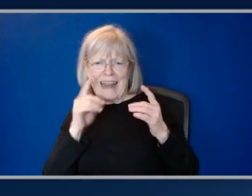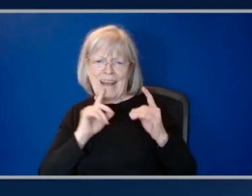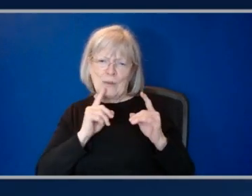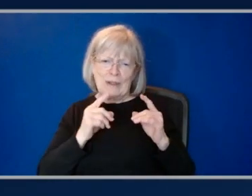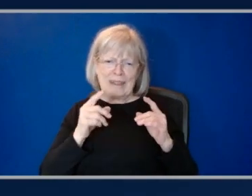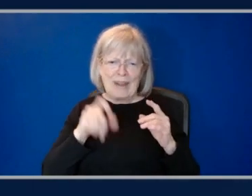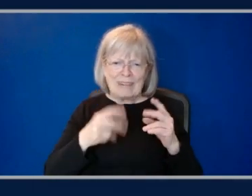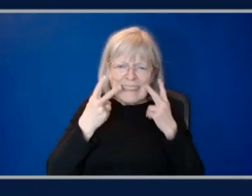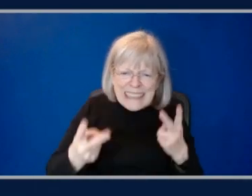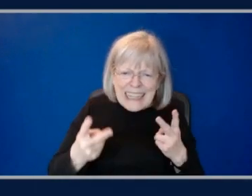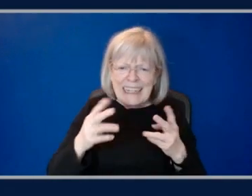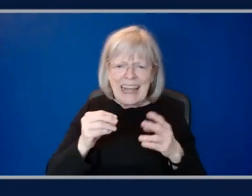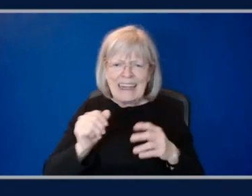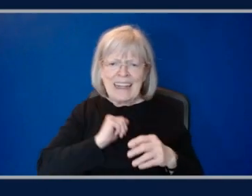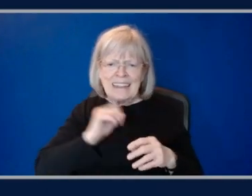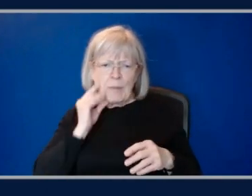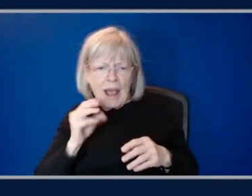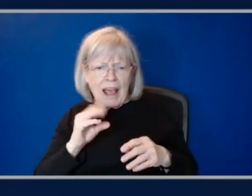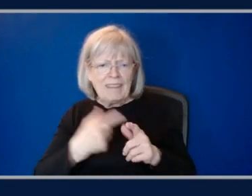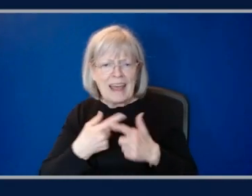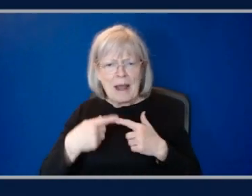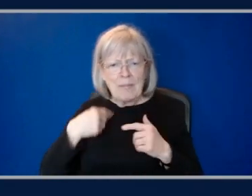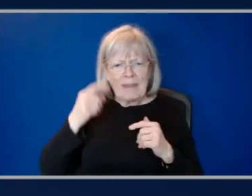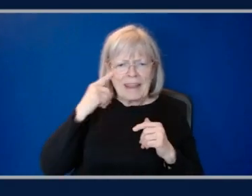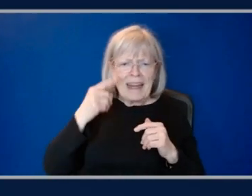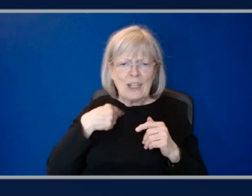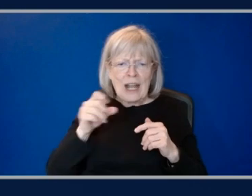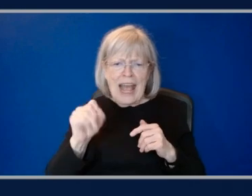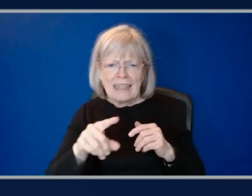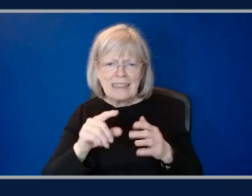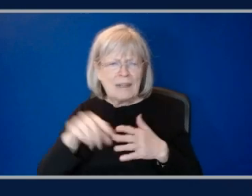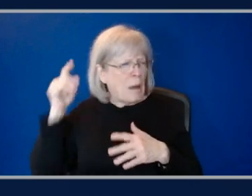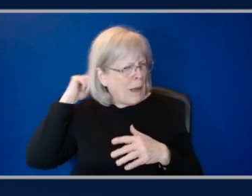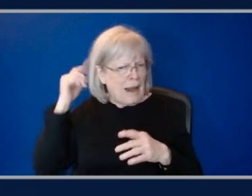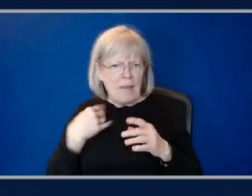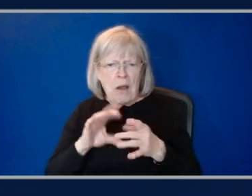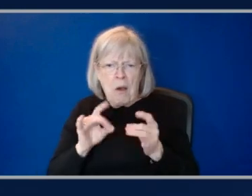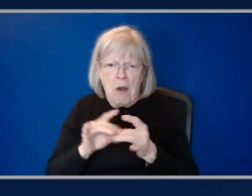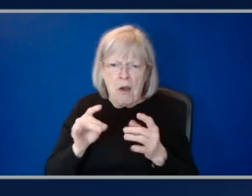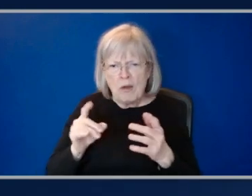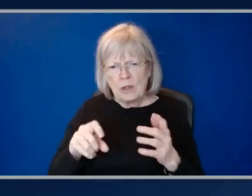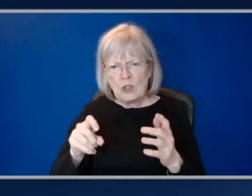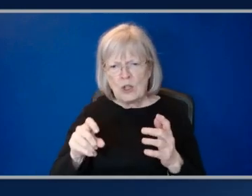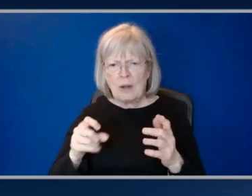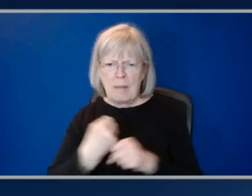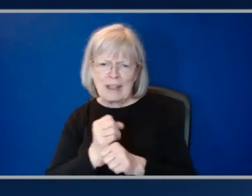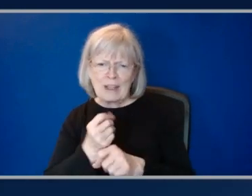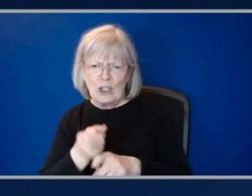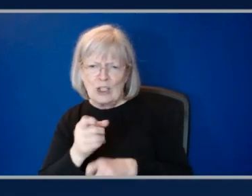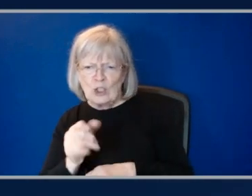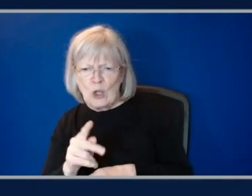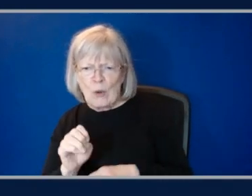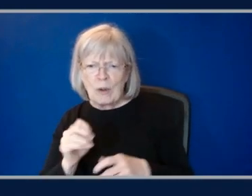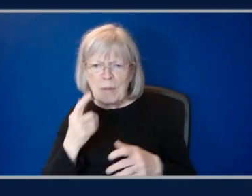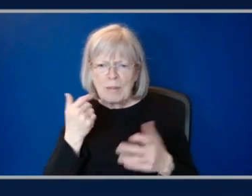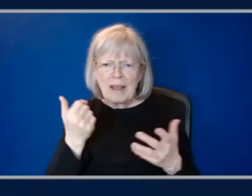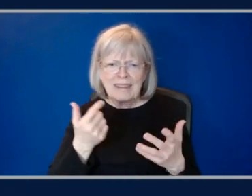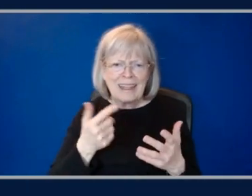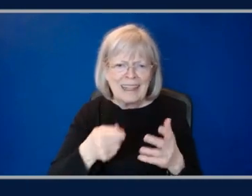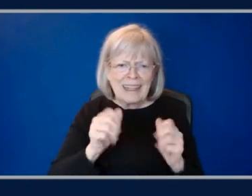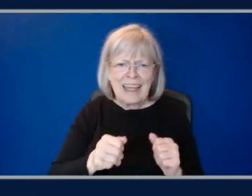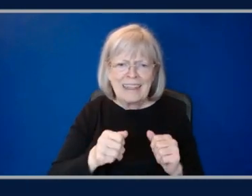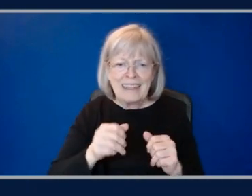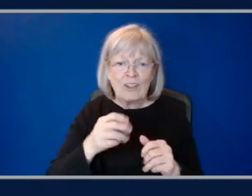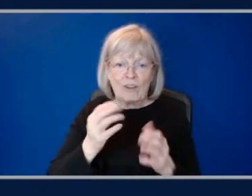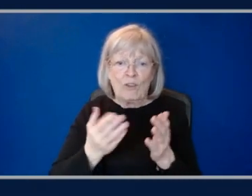hey, can it actually run SharePoint without it bogging down or even for us chime without getting chimed and having the window crash? I mean, the